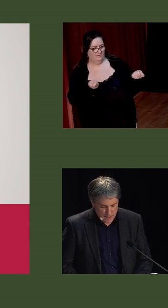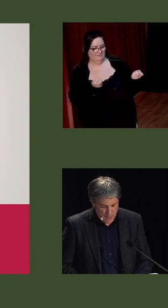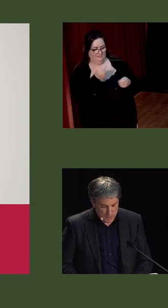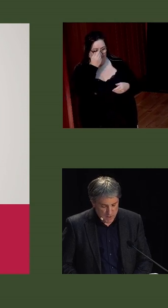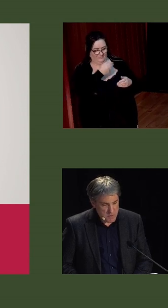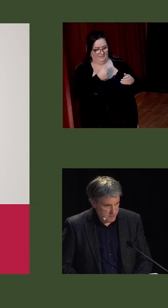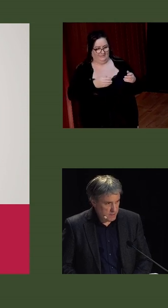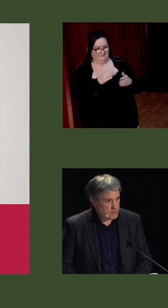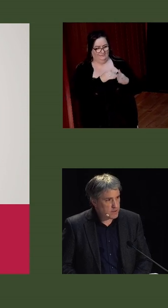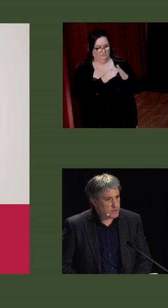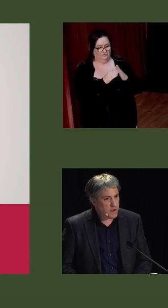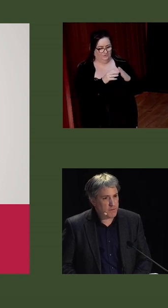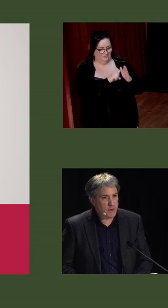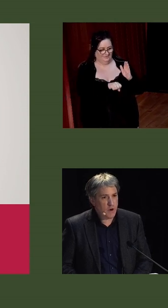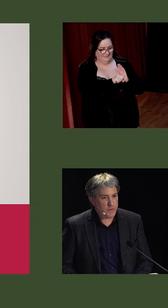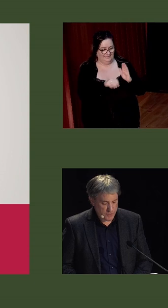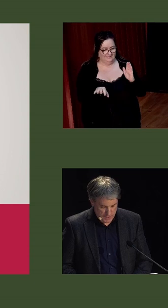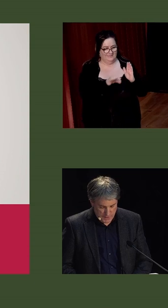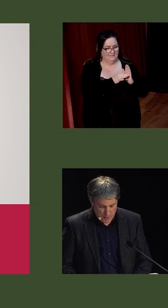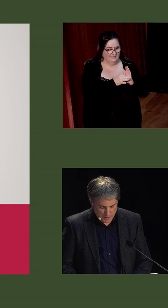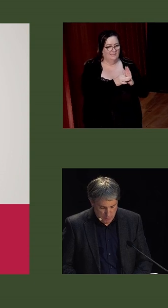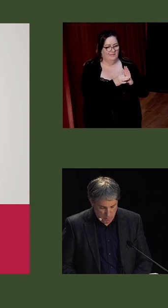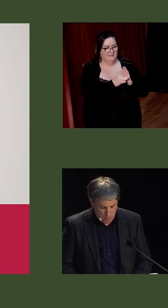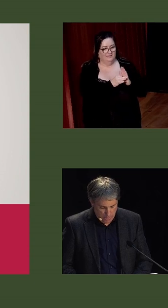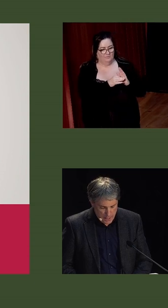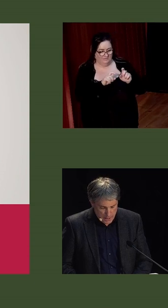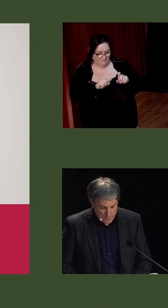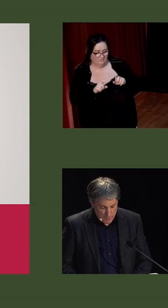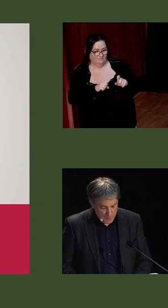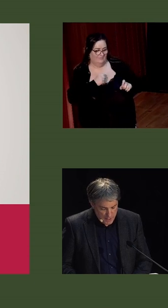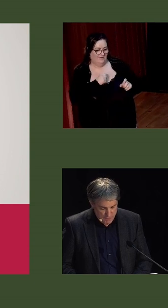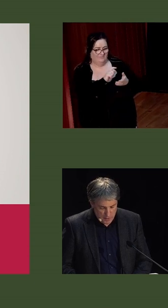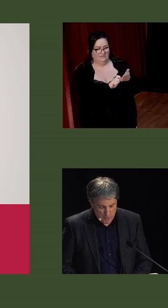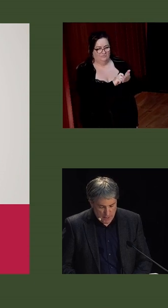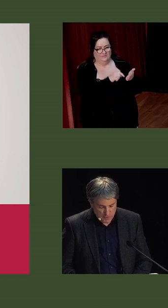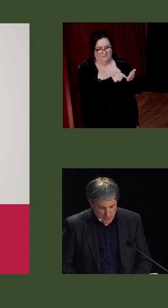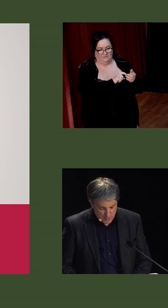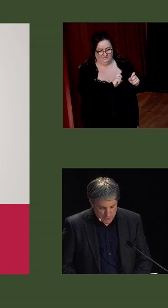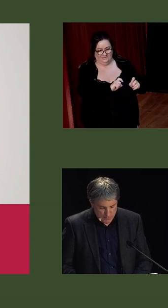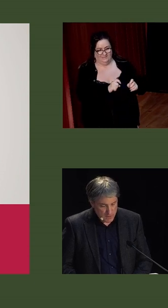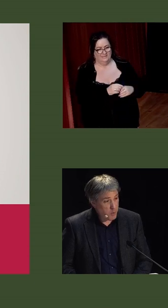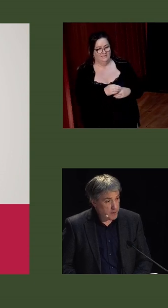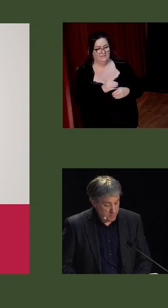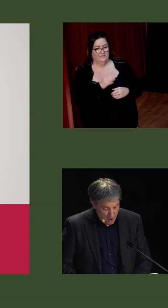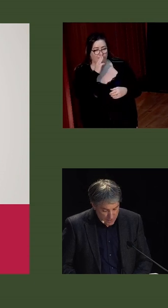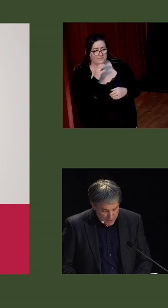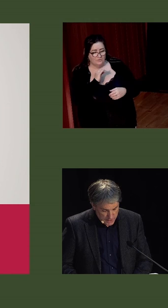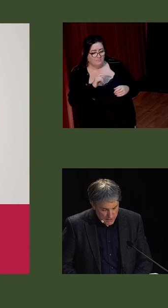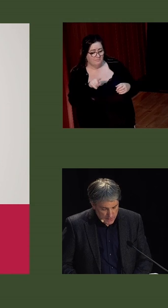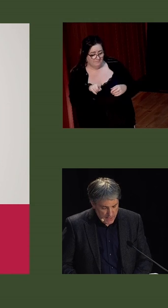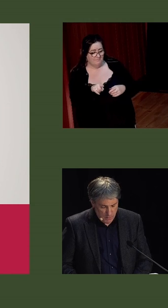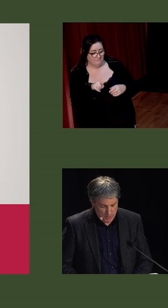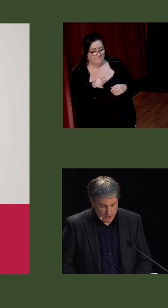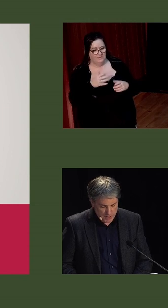Irish state, and was committed to the survival of the treaty settlement. There was a belief among the bench of bishops, that while not